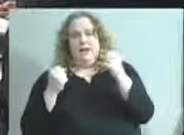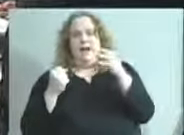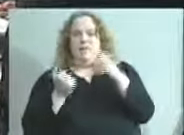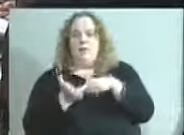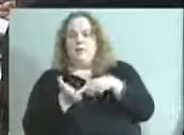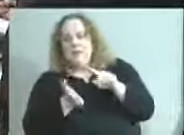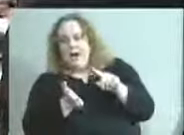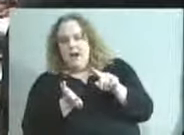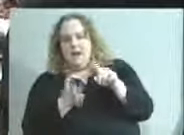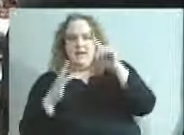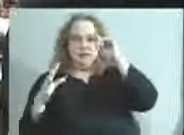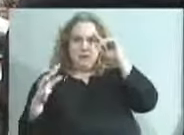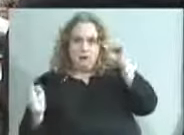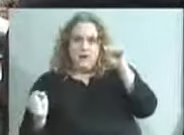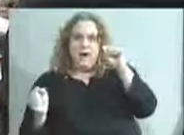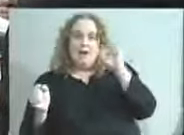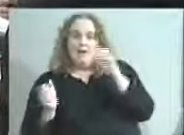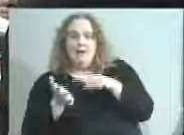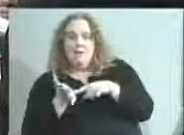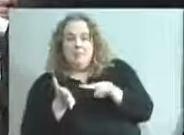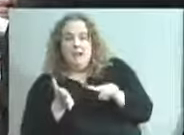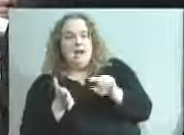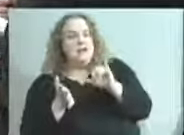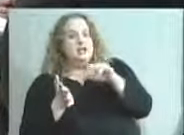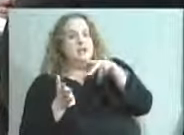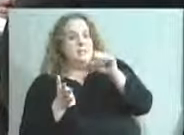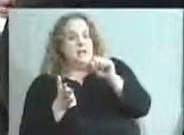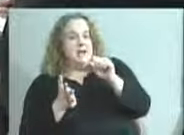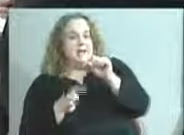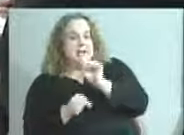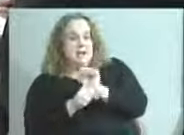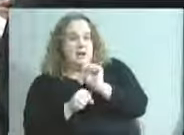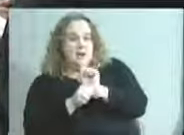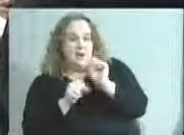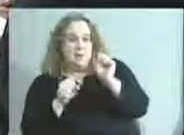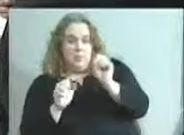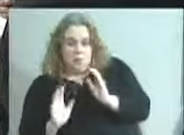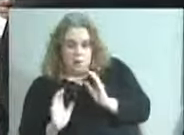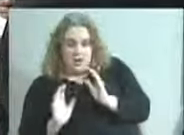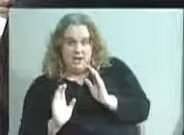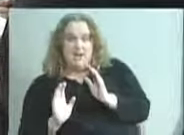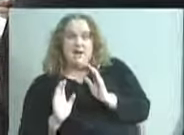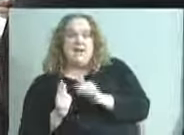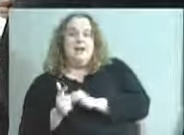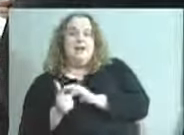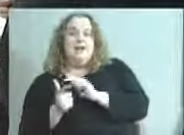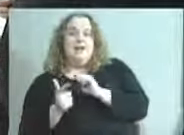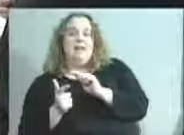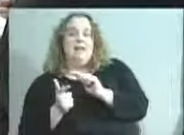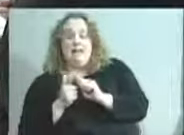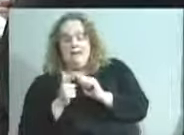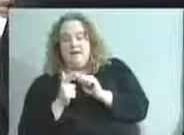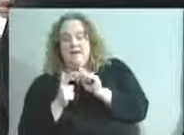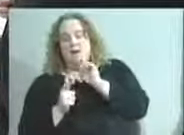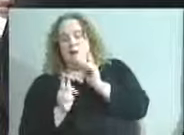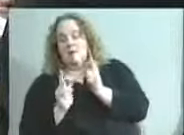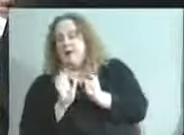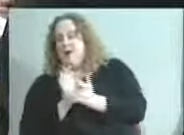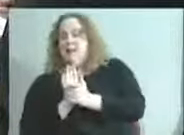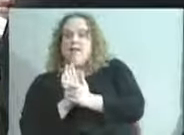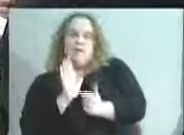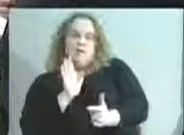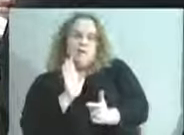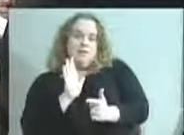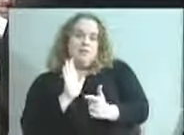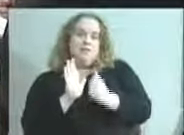It is proper under Kentucky law for a private donor to make payments to a public agency, including salary